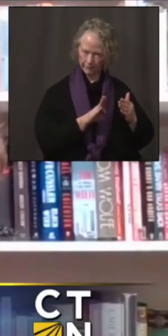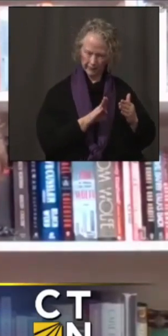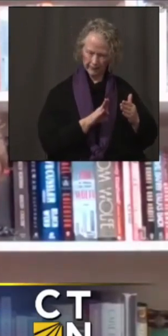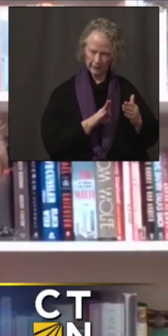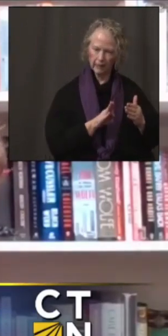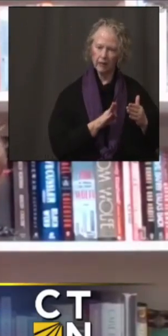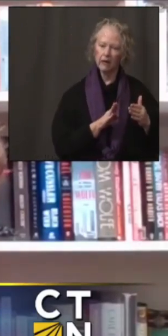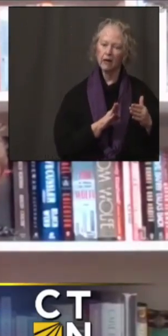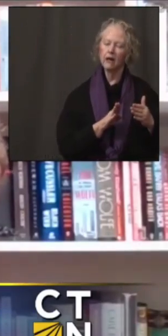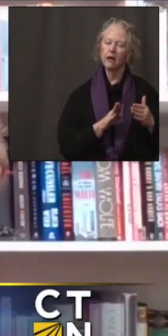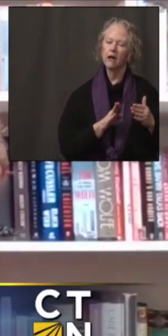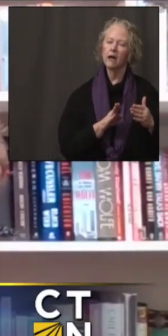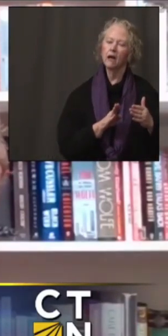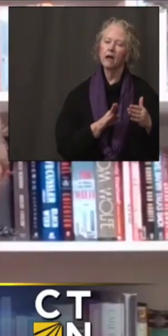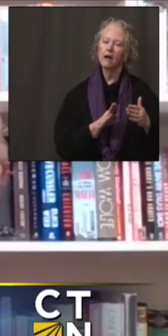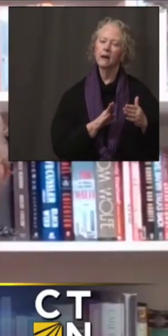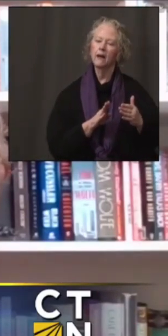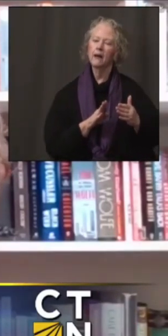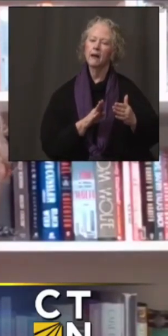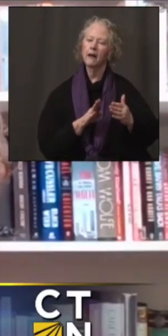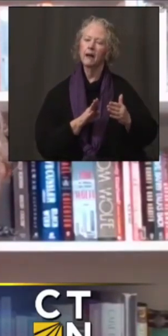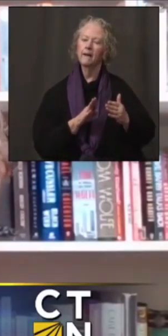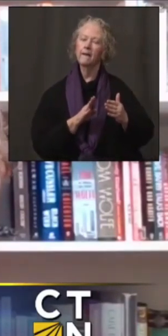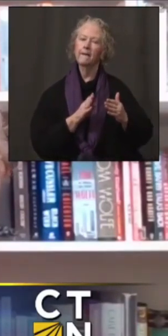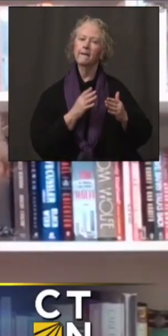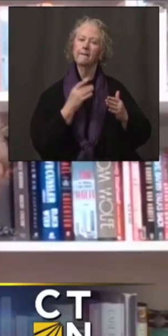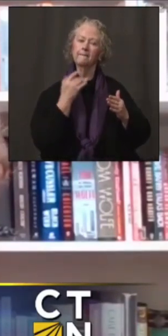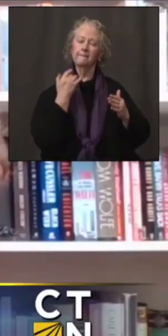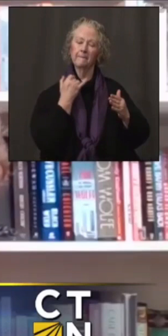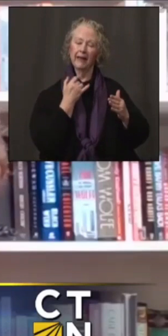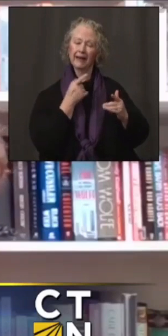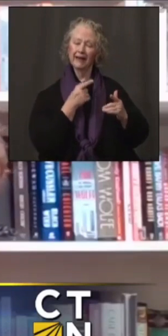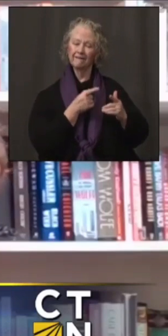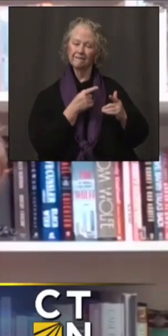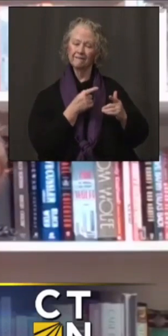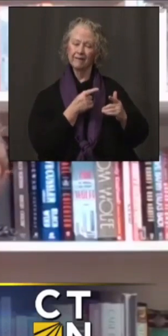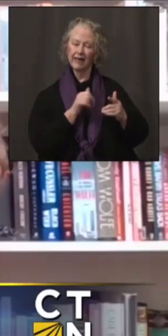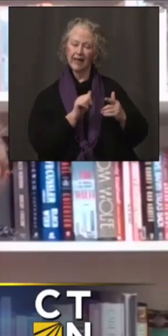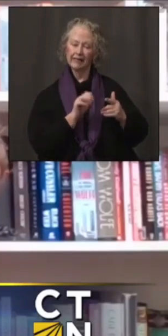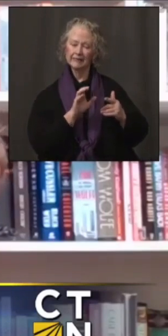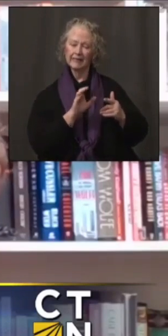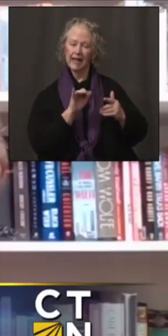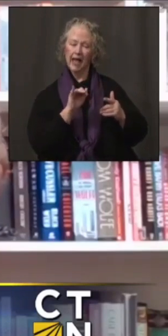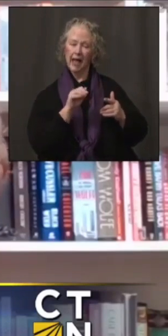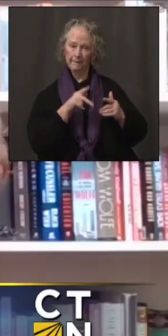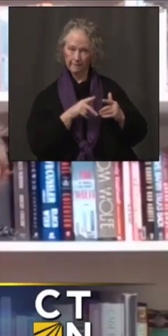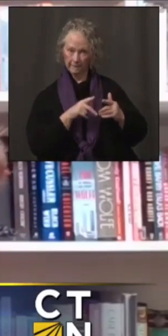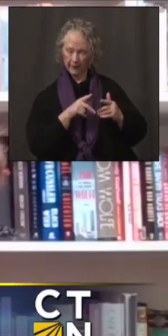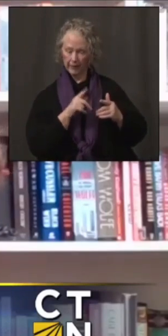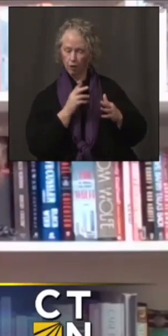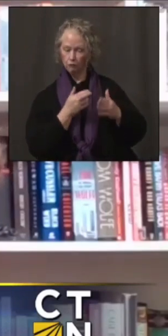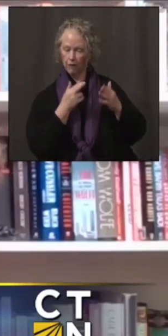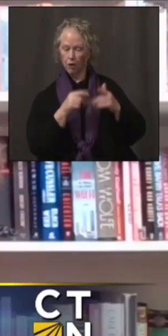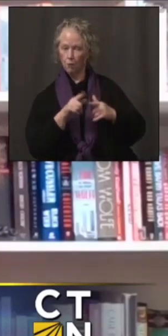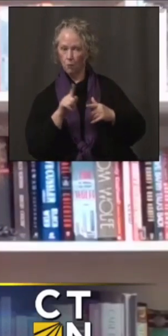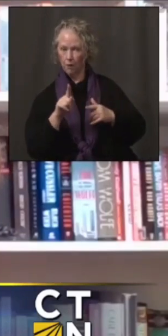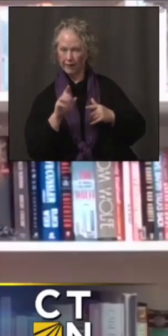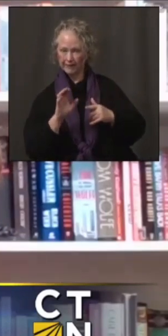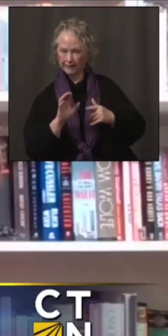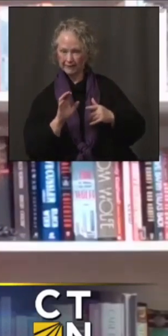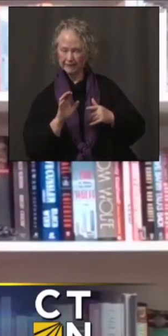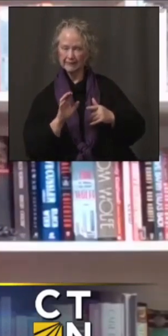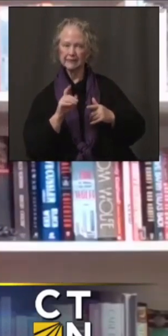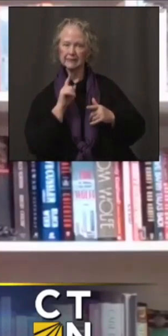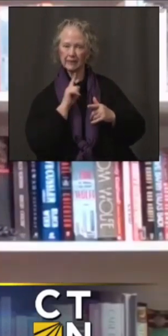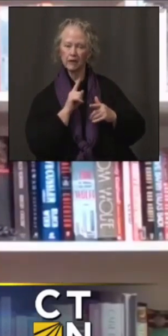the people, uh, who were by ACIP recommended to be part of phase one C are those under between the ages of